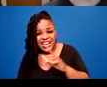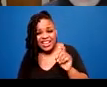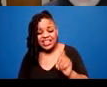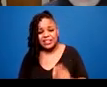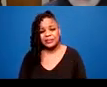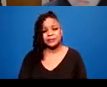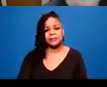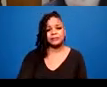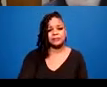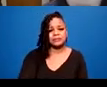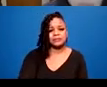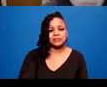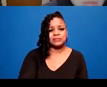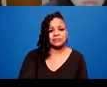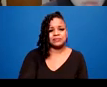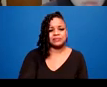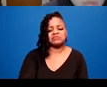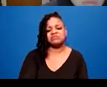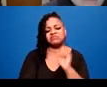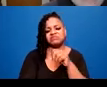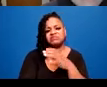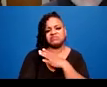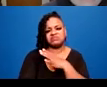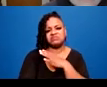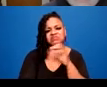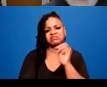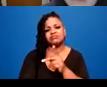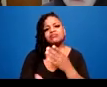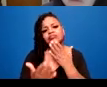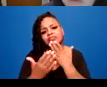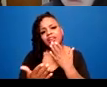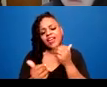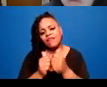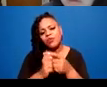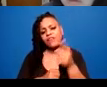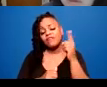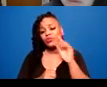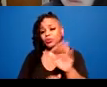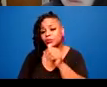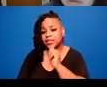Okay. Let's give that a try. Thank you everyone for your patience. Thanks, Bo.